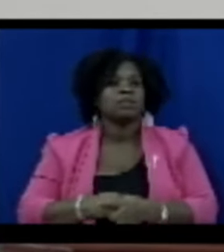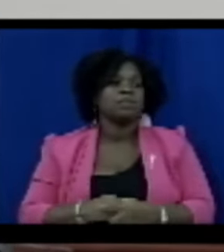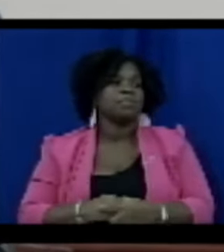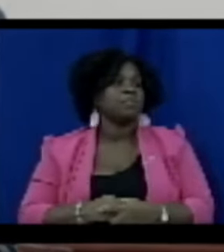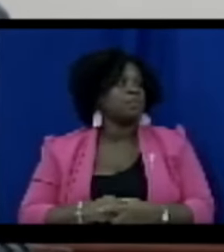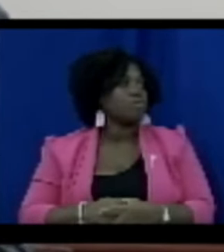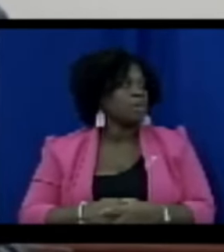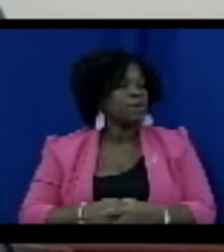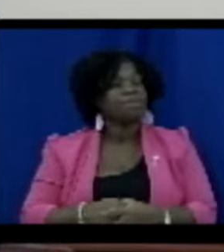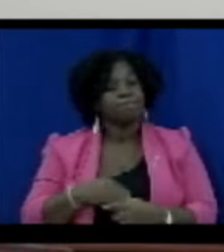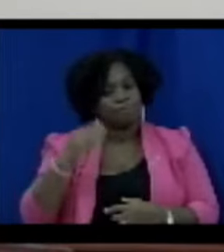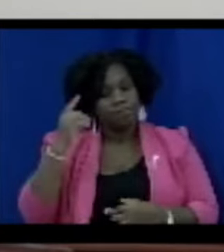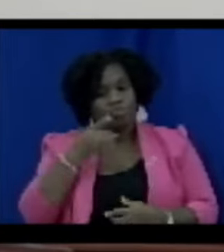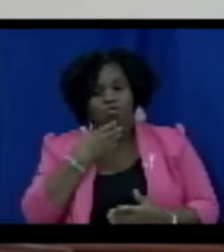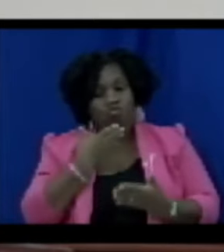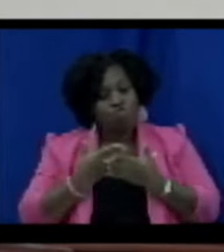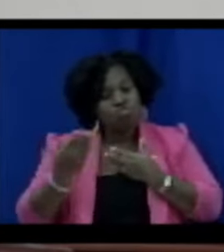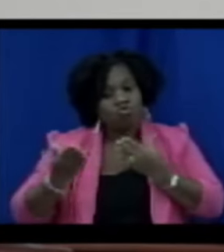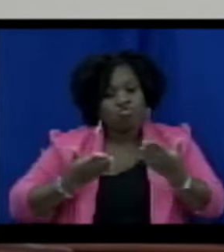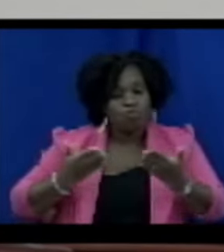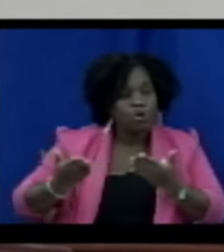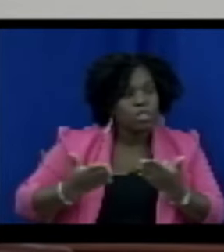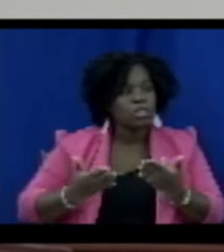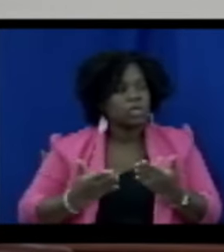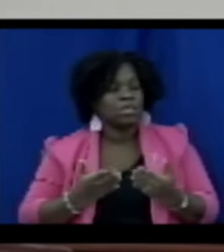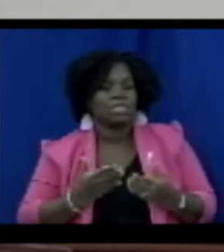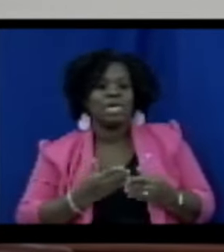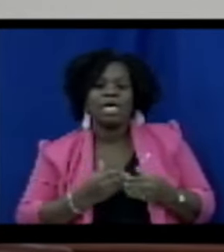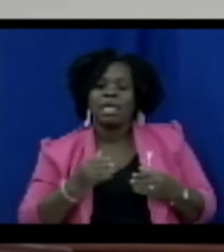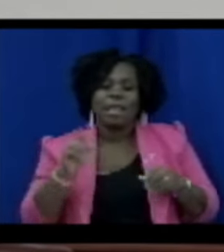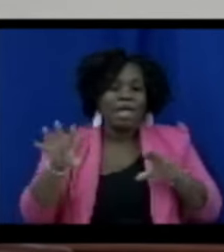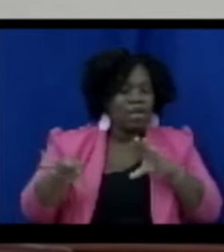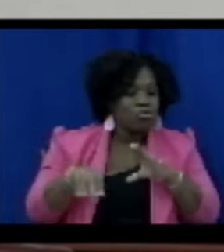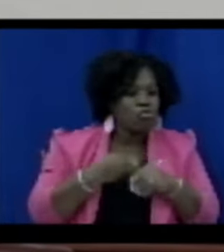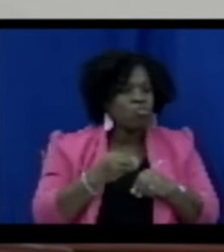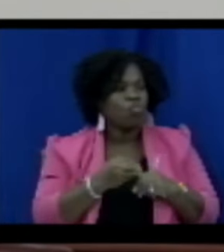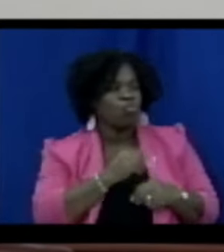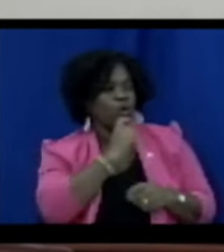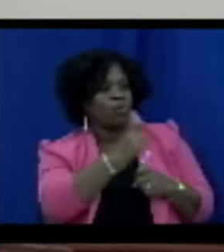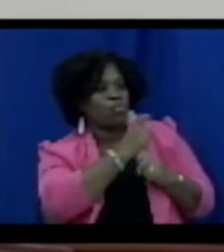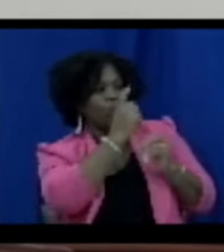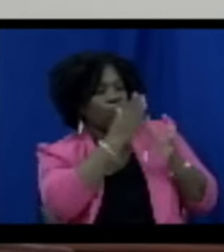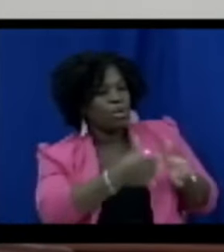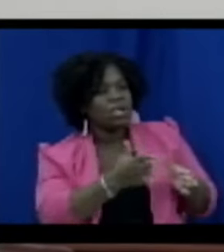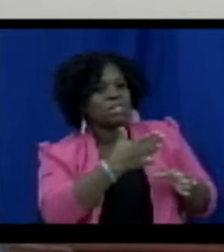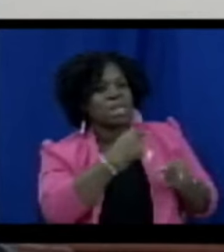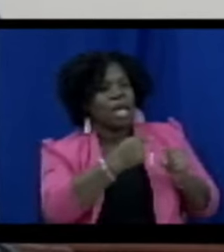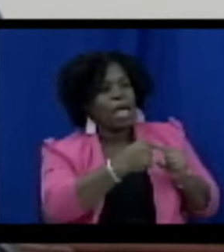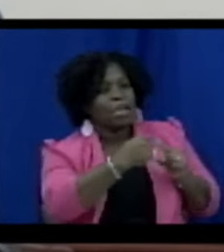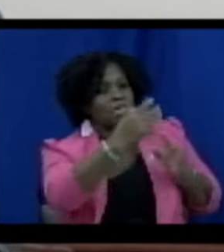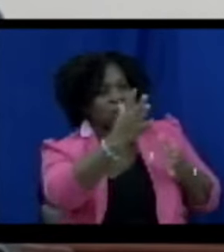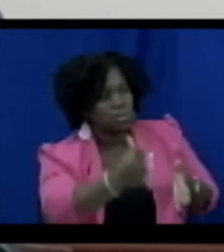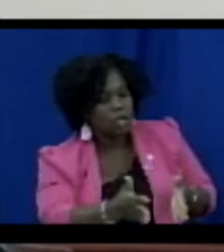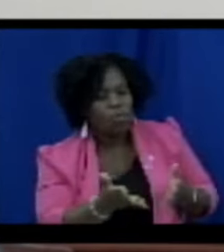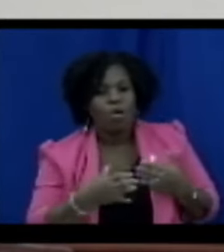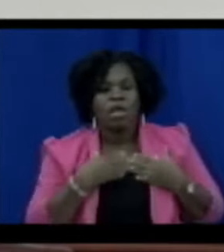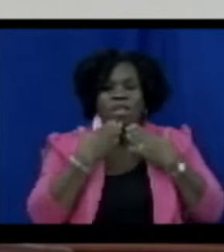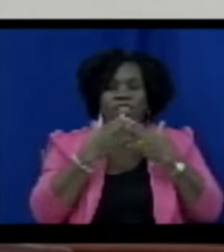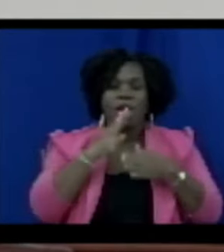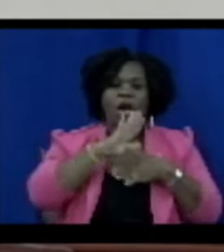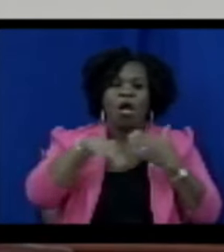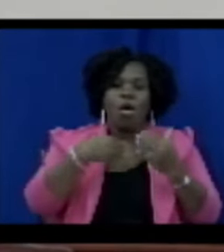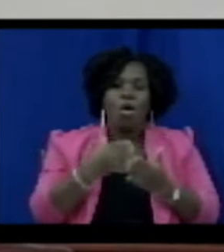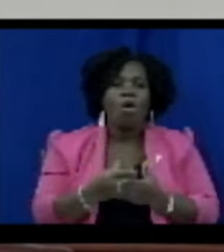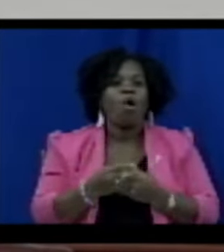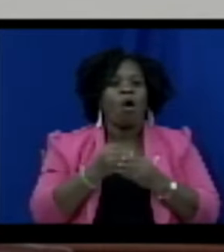Democracy is made up of government and those on the opposition bench. I want to thank all of the officers who are here. But